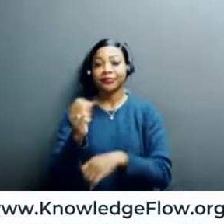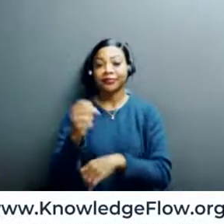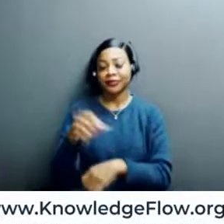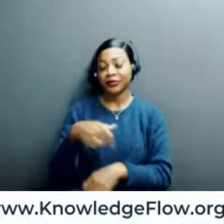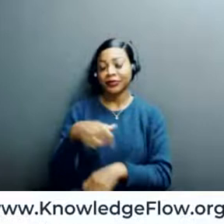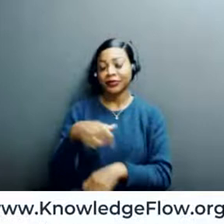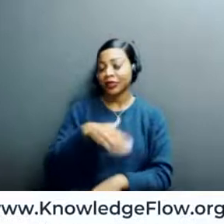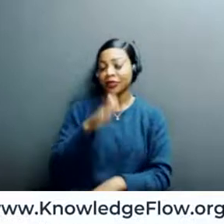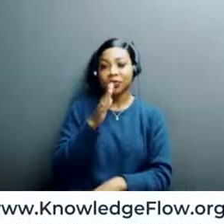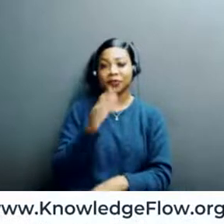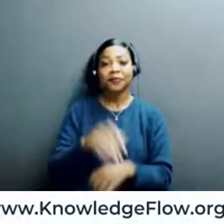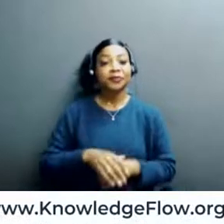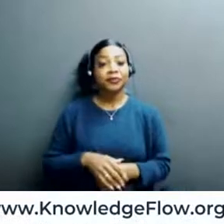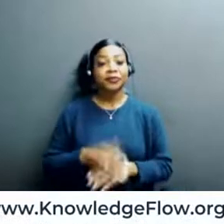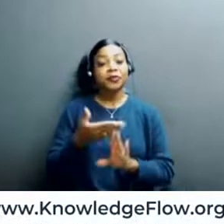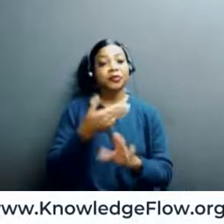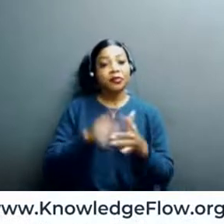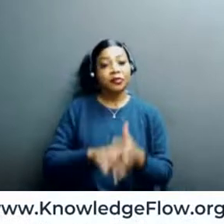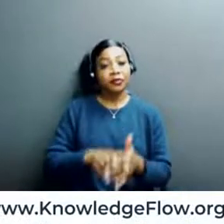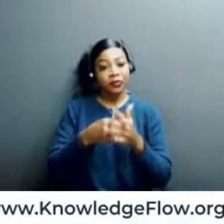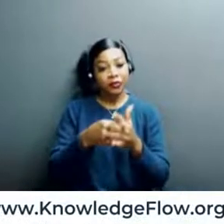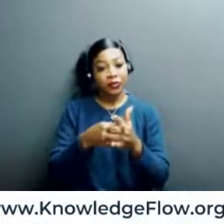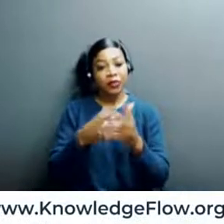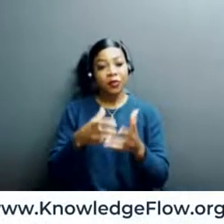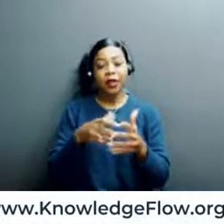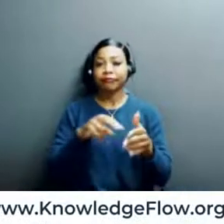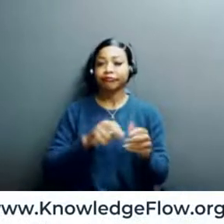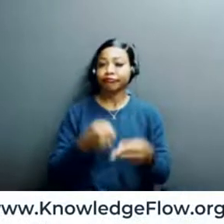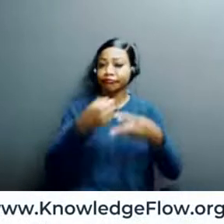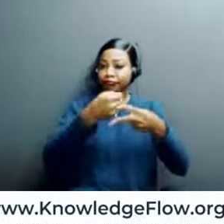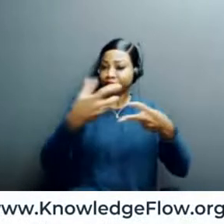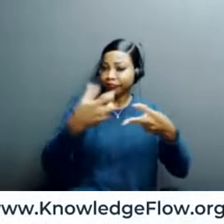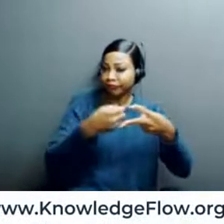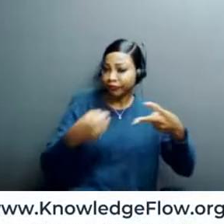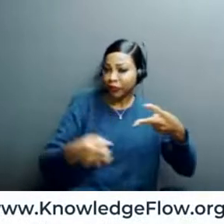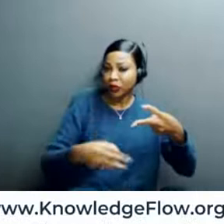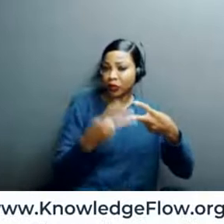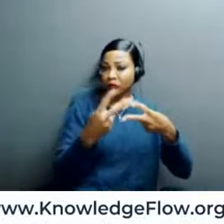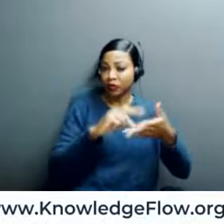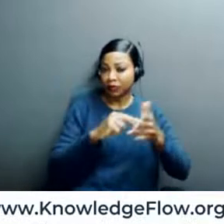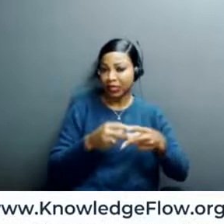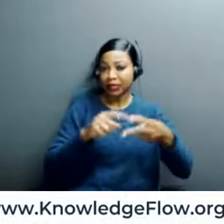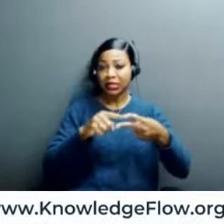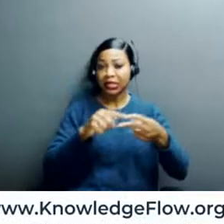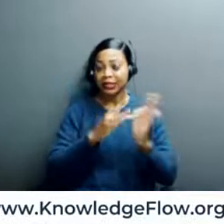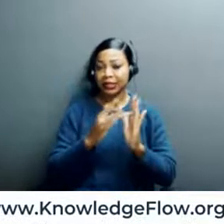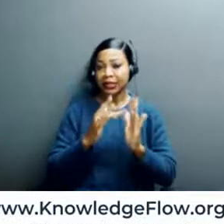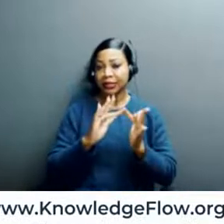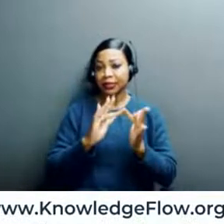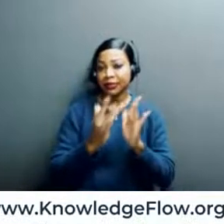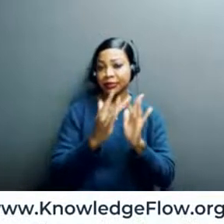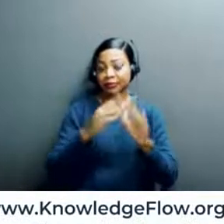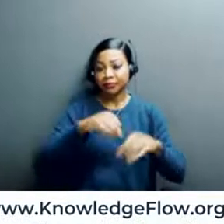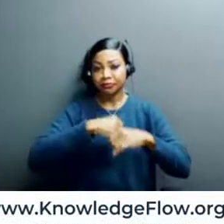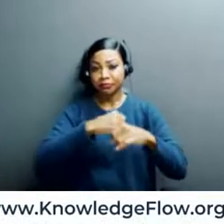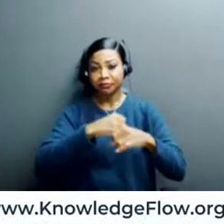Benedict. Before we do, though, I just want to kind of define what the definition of cybersecurity is, if you don't mind. So